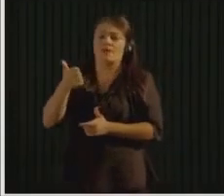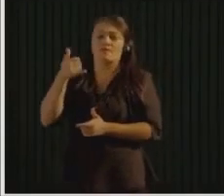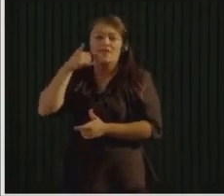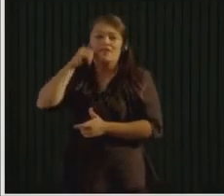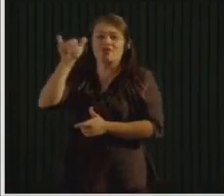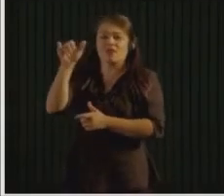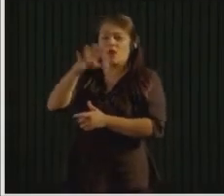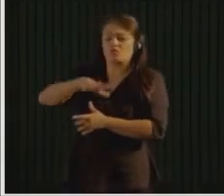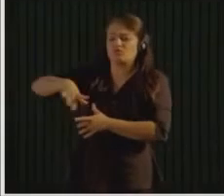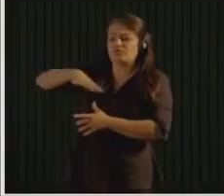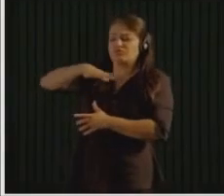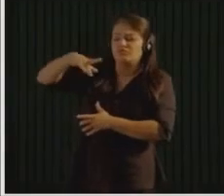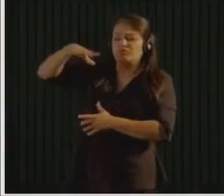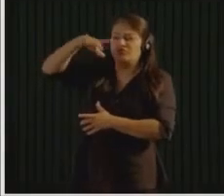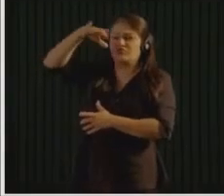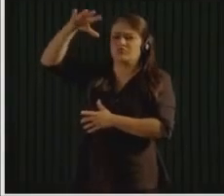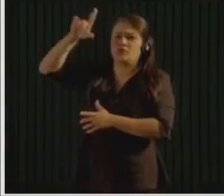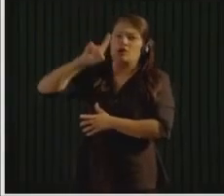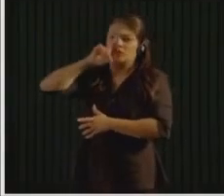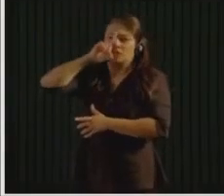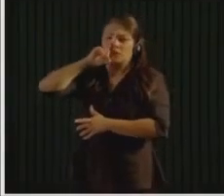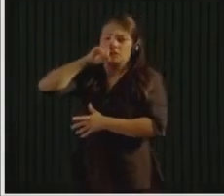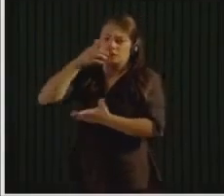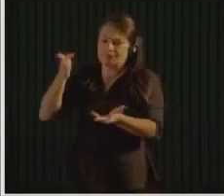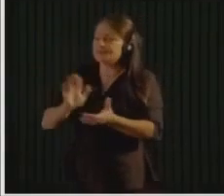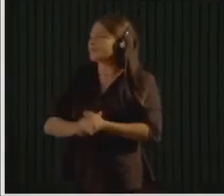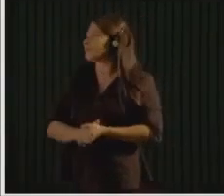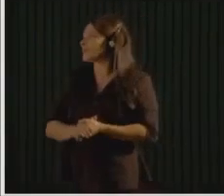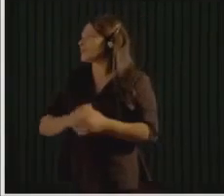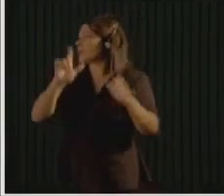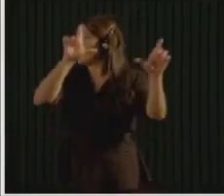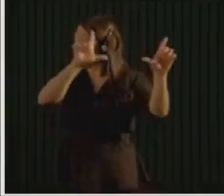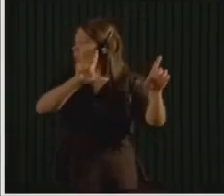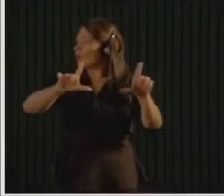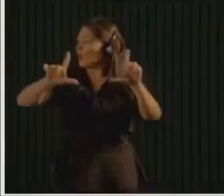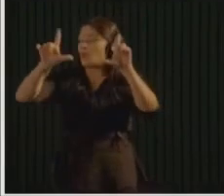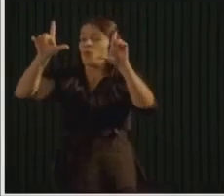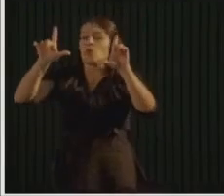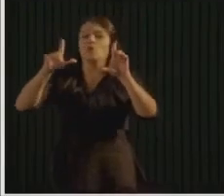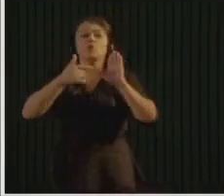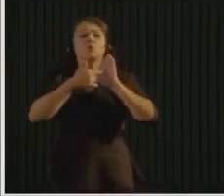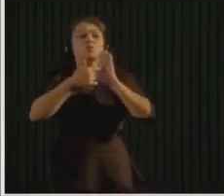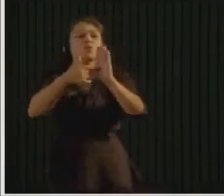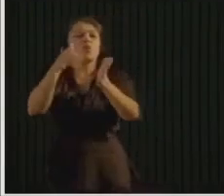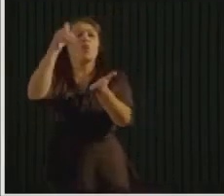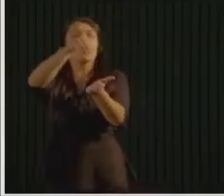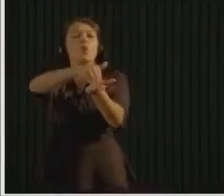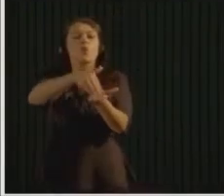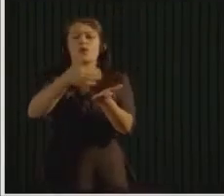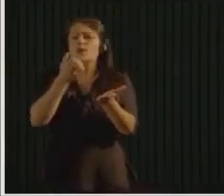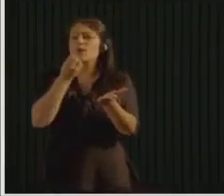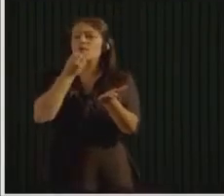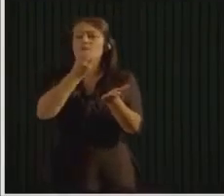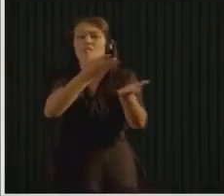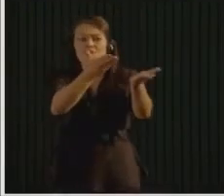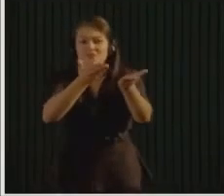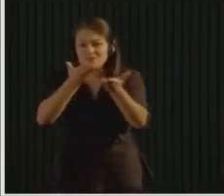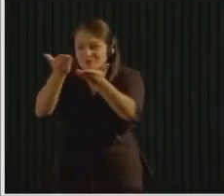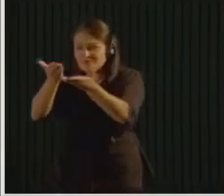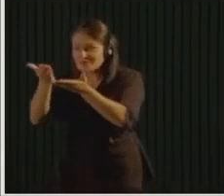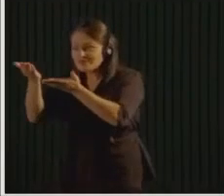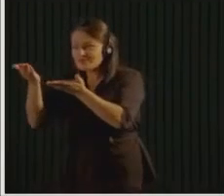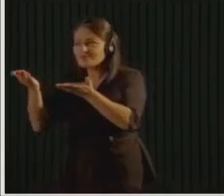And here's my last slide. I just wanted to welcome you all to the international community of the Zero Waste International